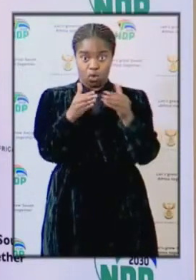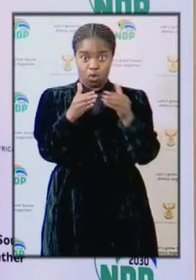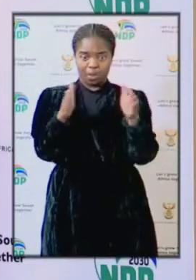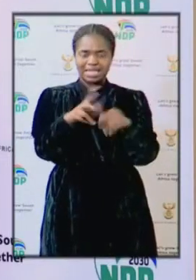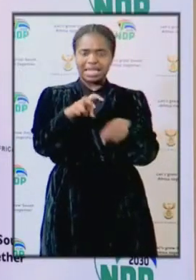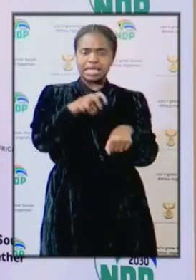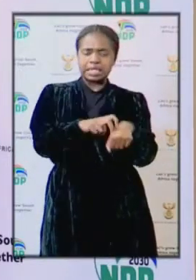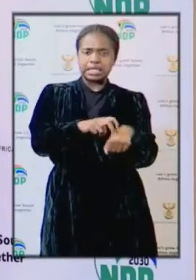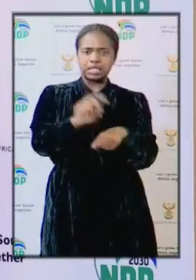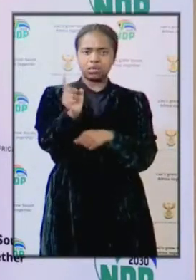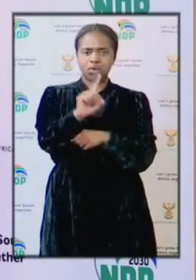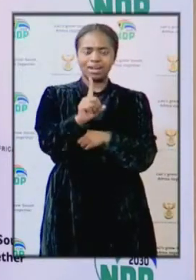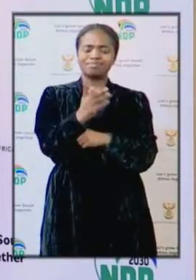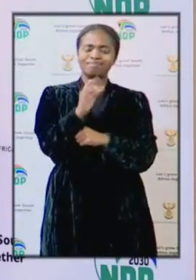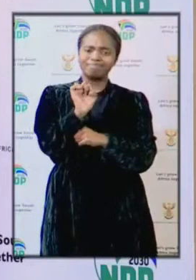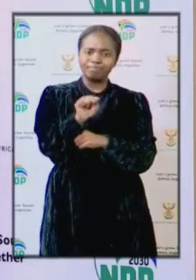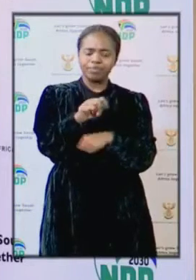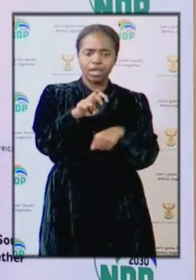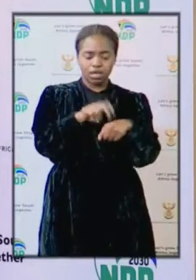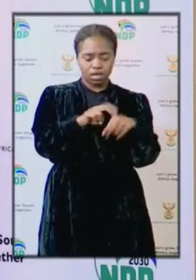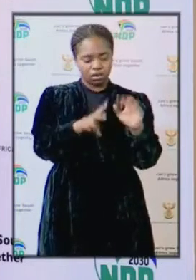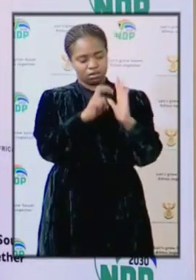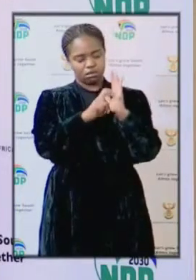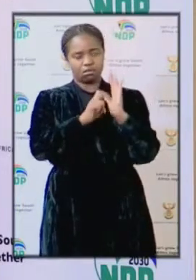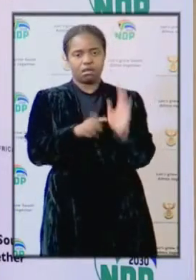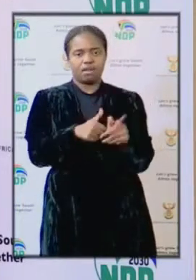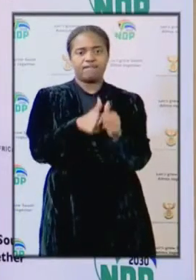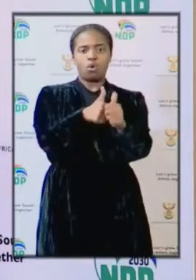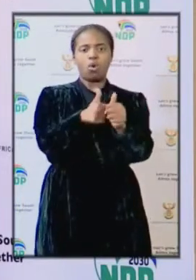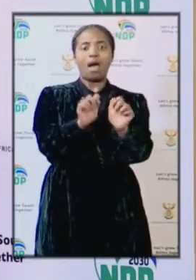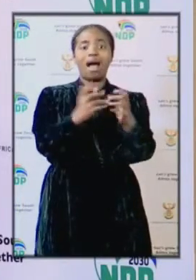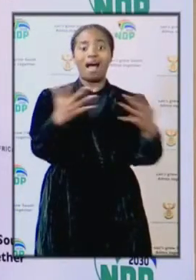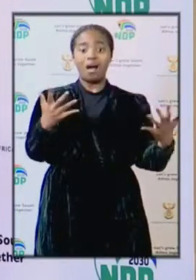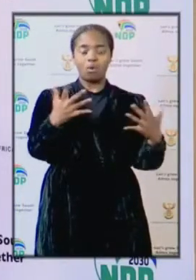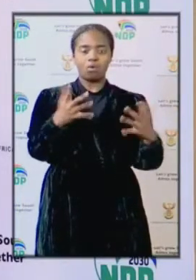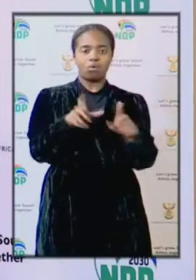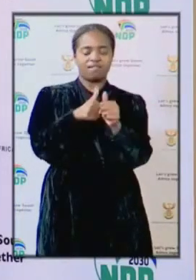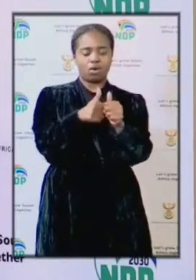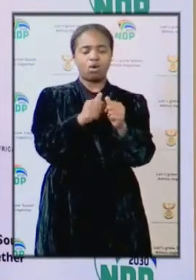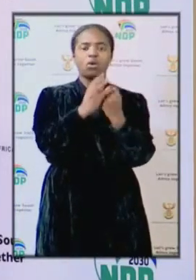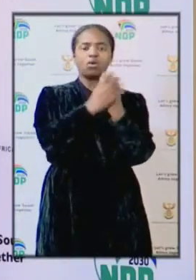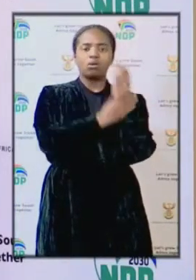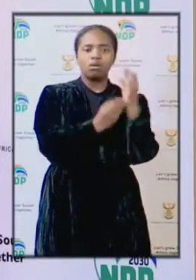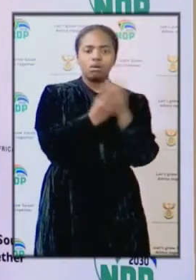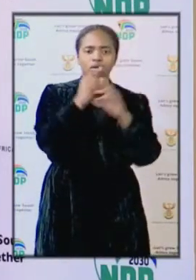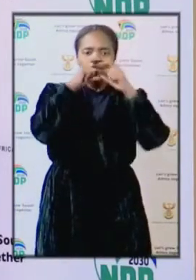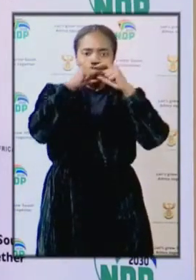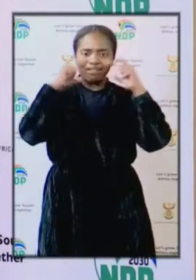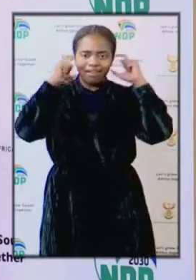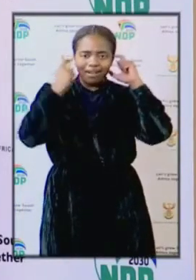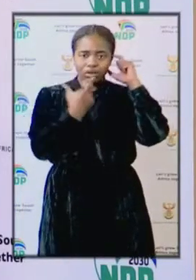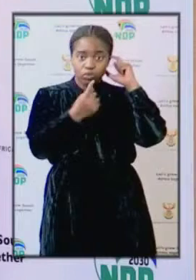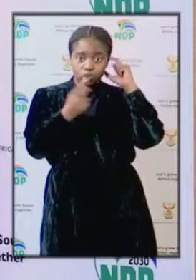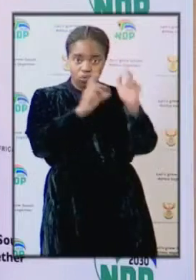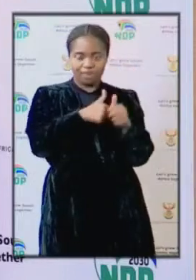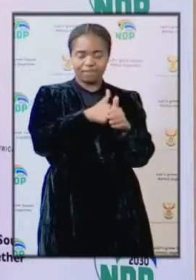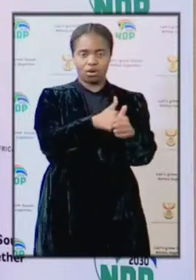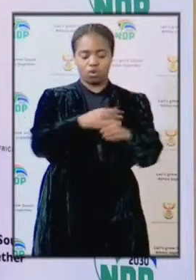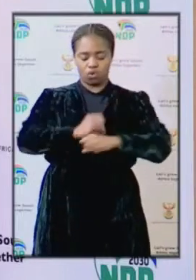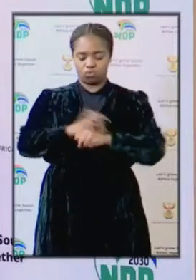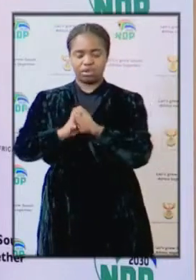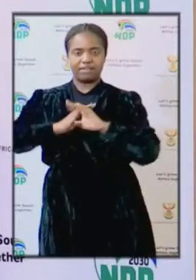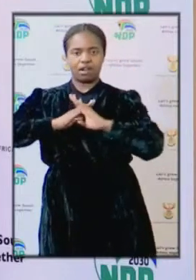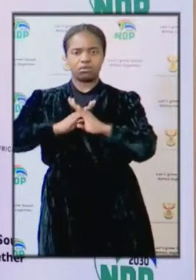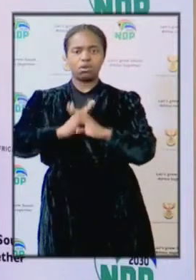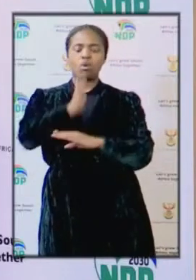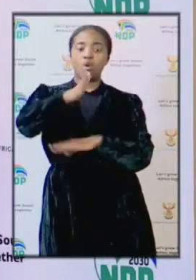require to adhere to the necessary protocol for containment of the spread of the virus. In this regard, we shall also be